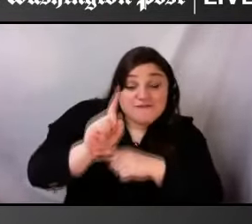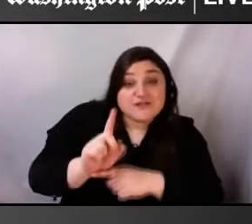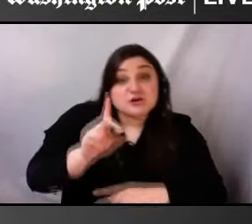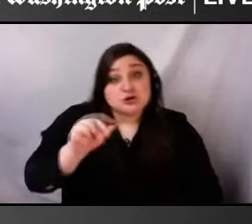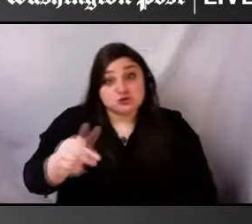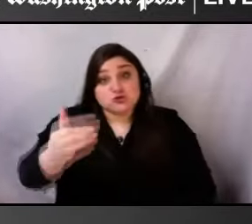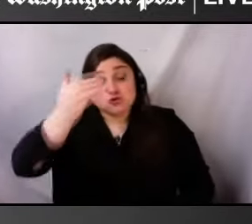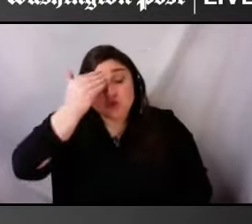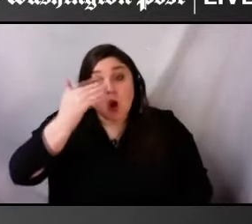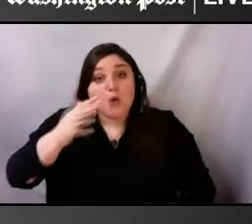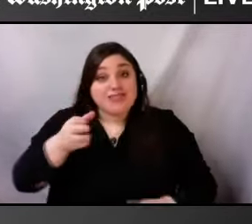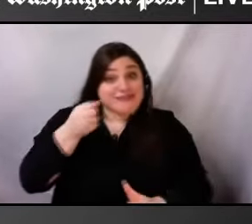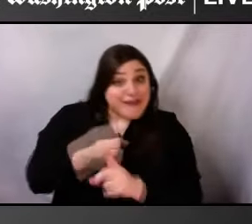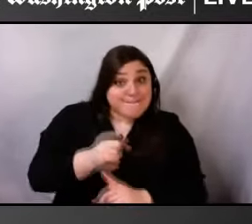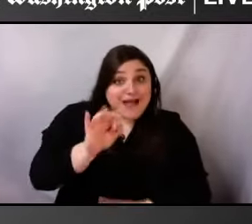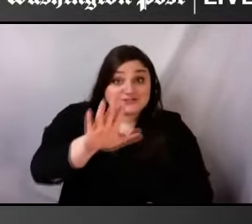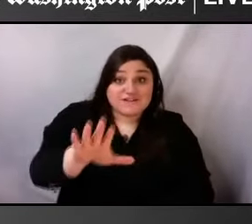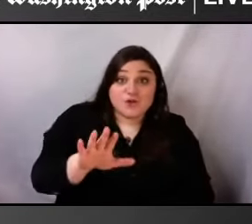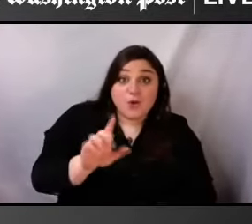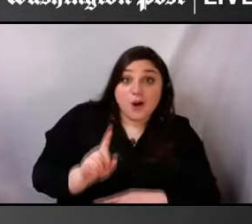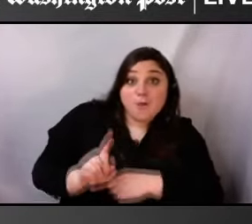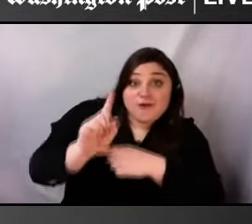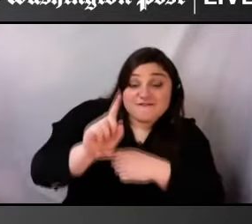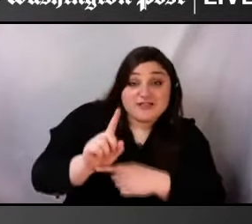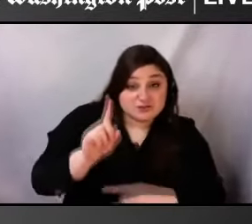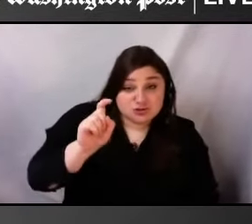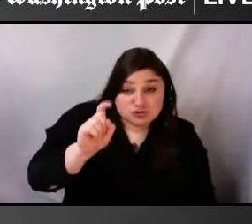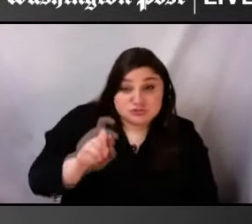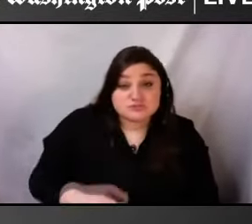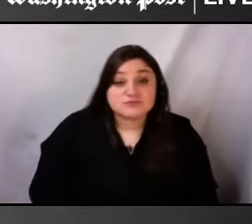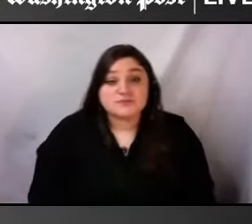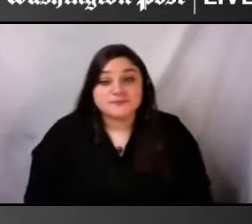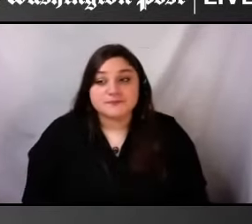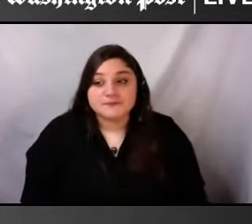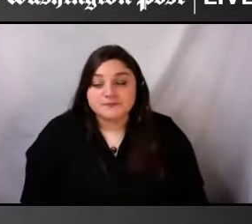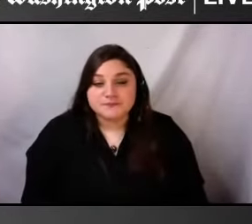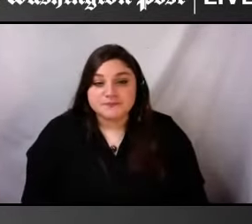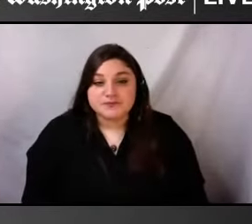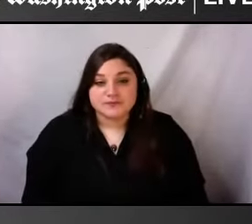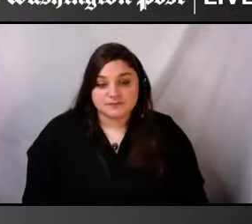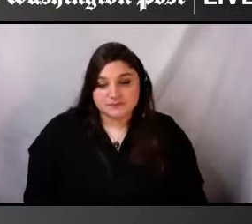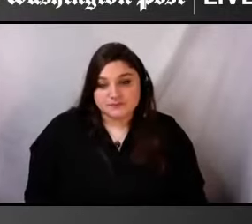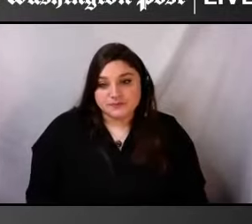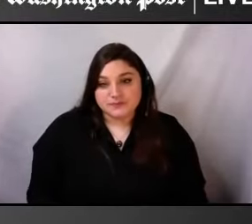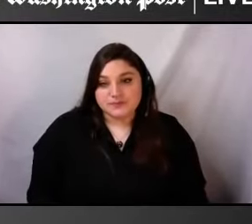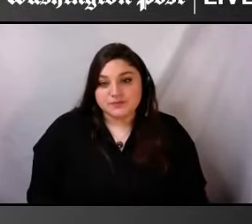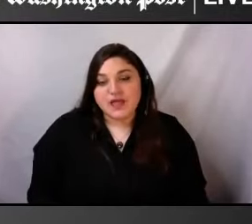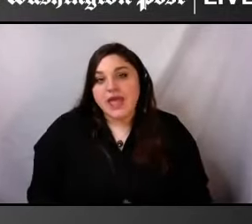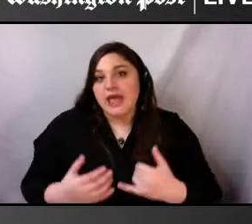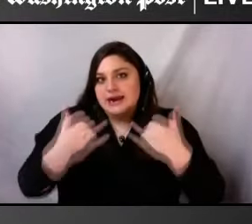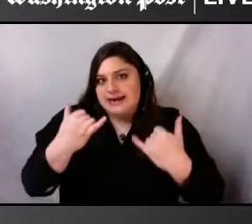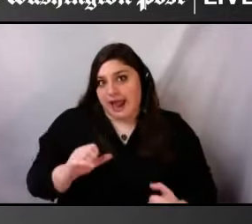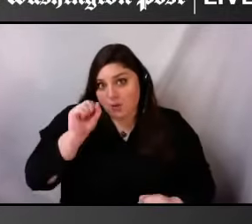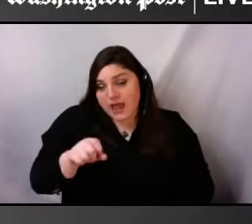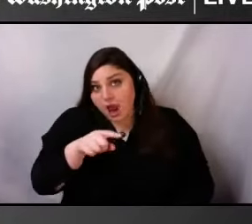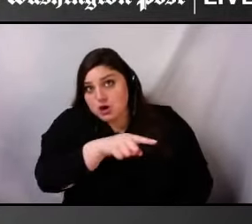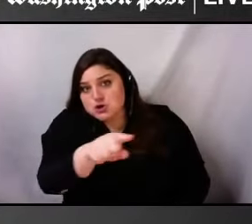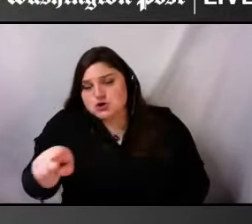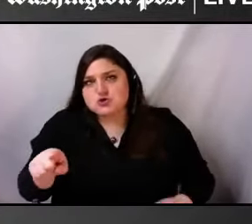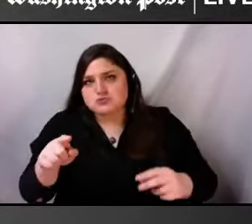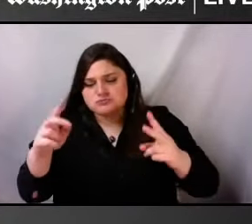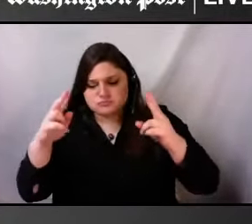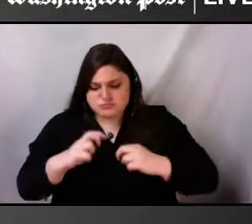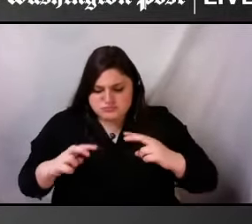do you have an understanding of instances where you benefit and, and others